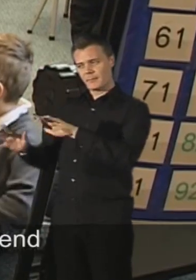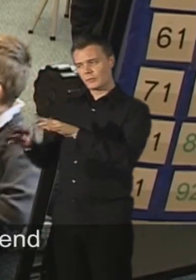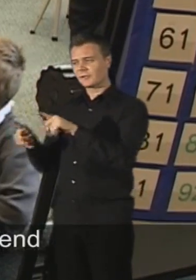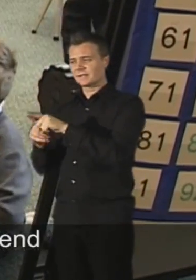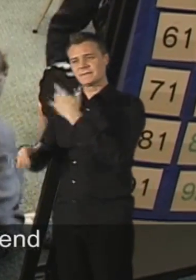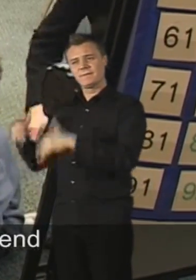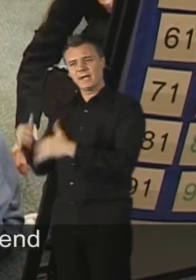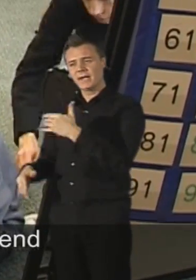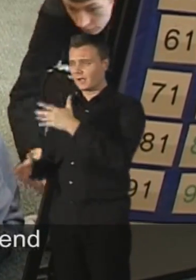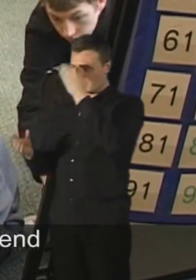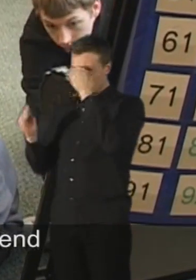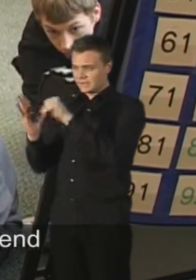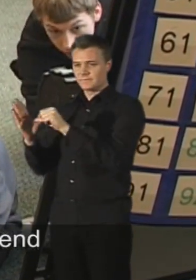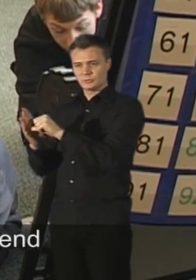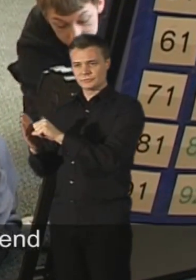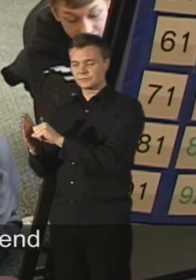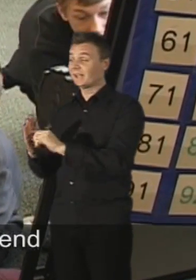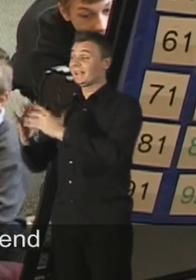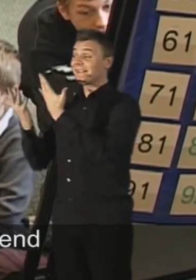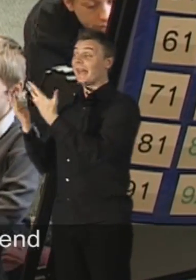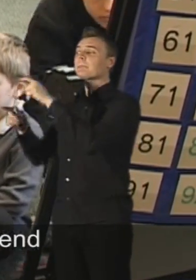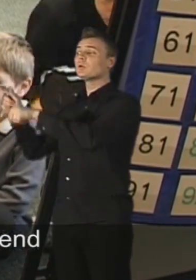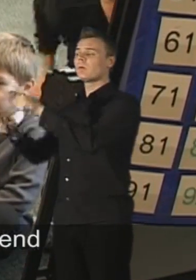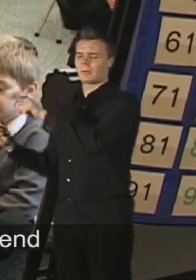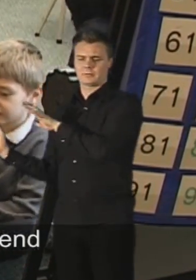Ten Broomfield pupils attend Cottingley on outreach.